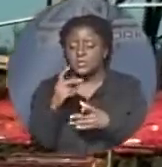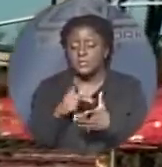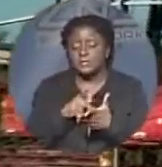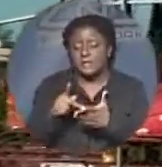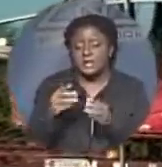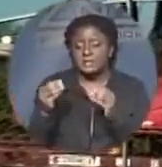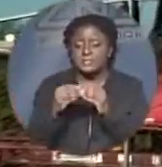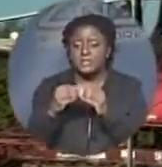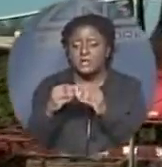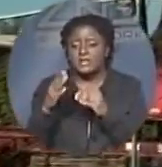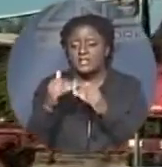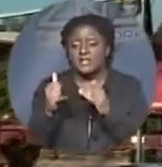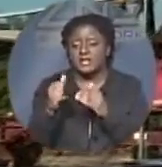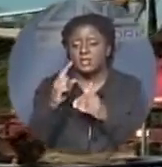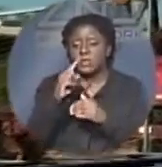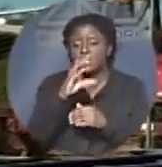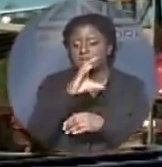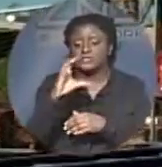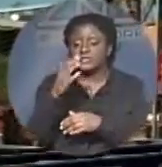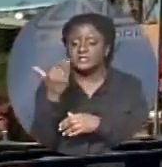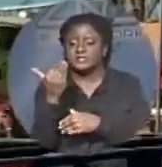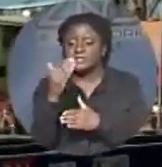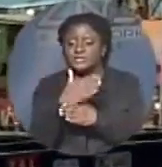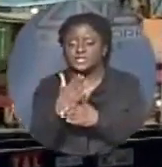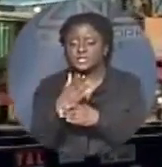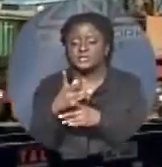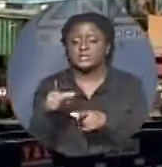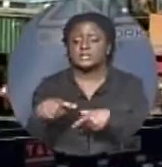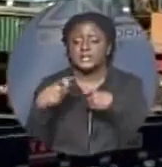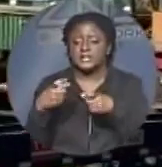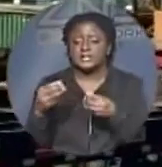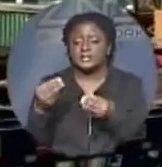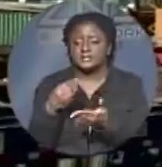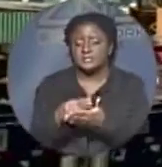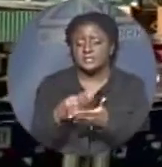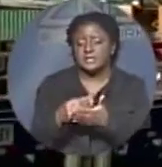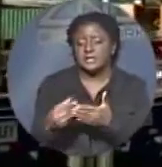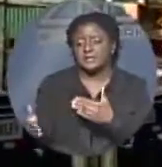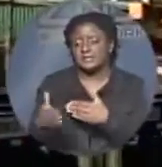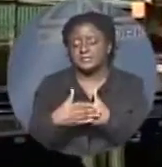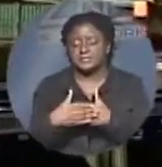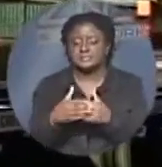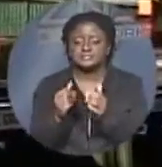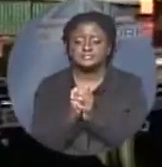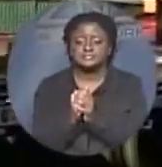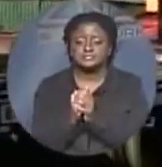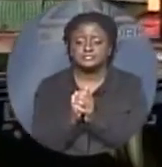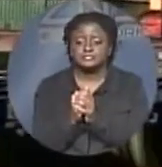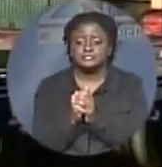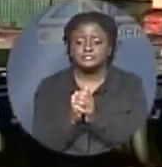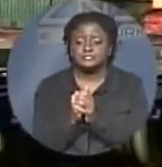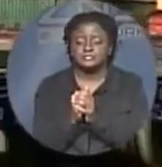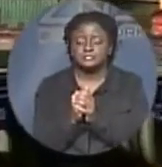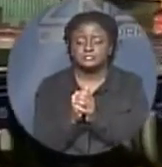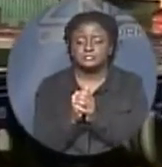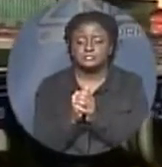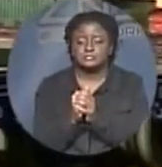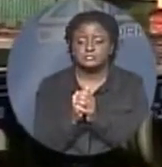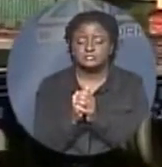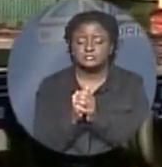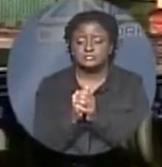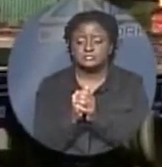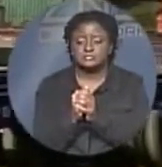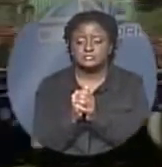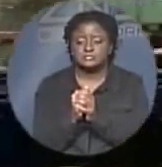APD Dion Bethel says, though challenging, they're now ready to present the Board of Directors with the shareholders' listing and also commencing returning more than $30 million